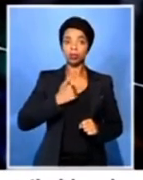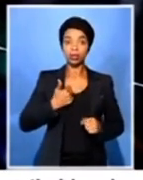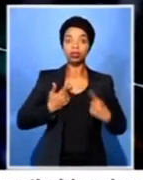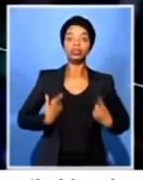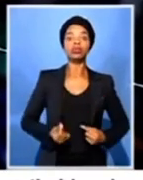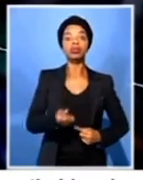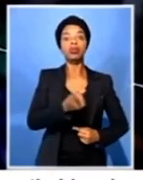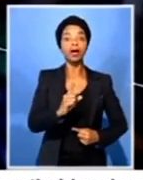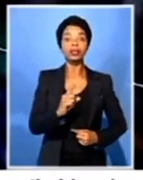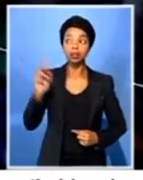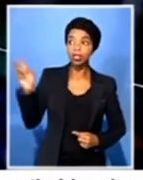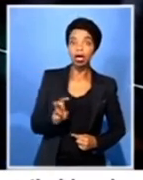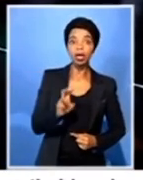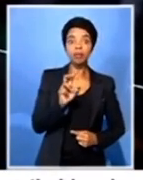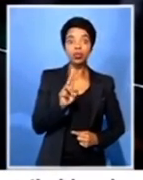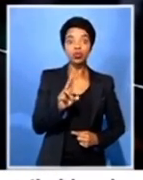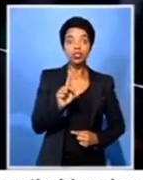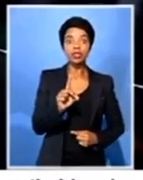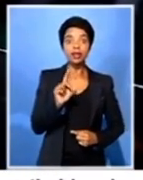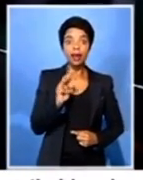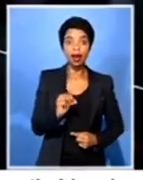I'm waiting for a signal, ma.